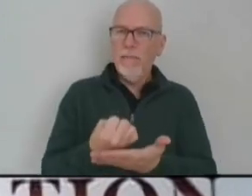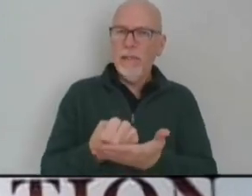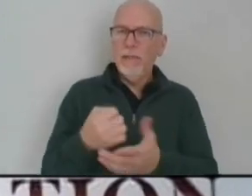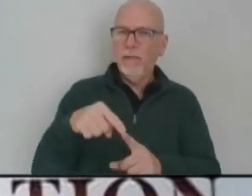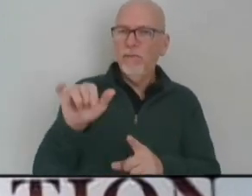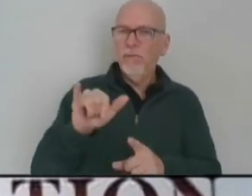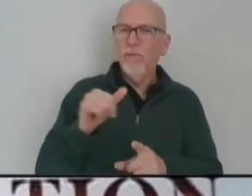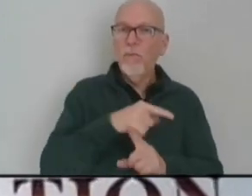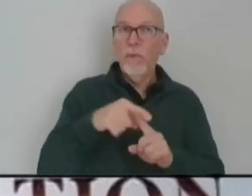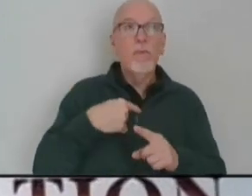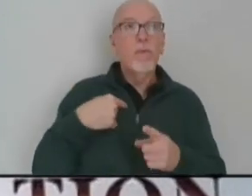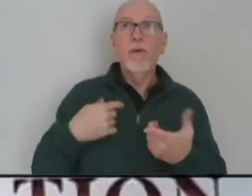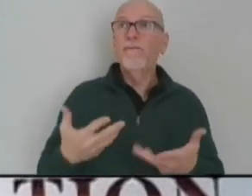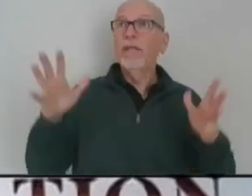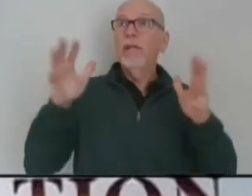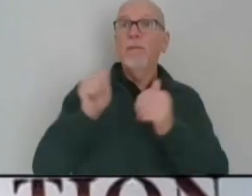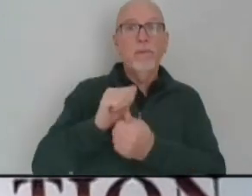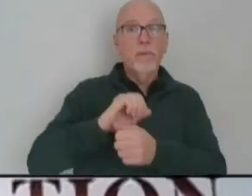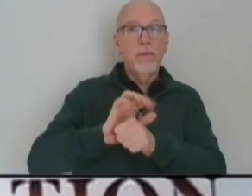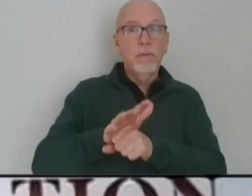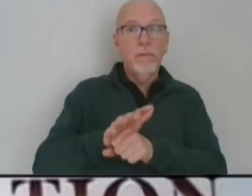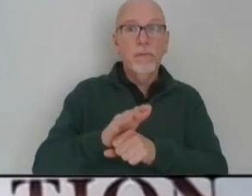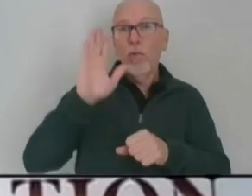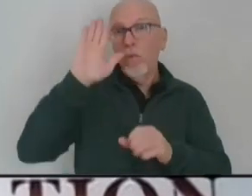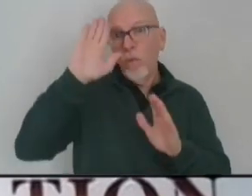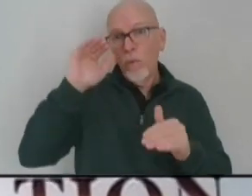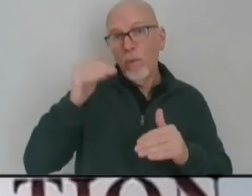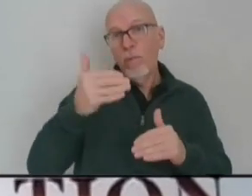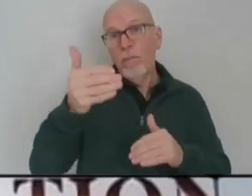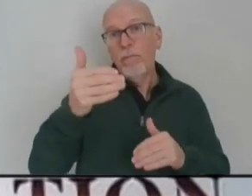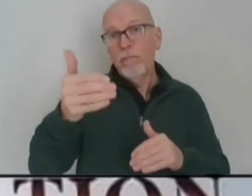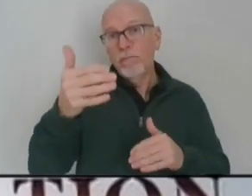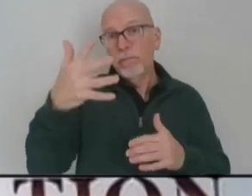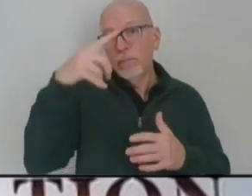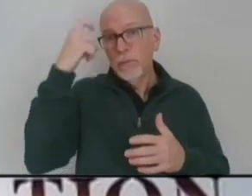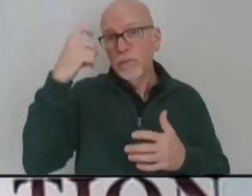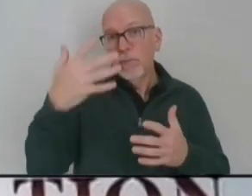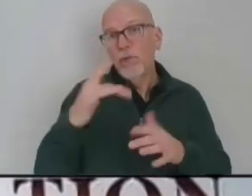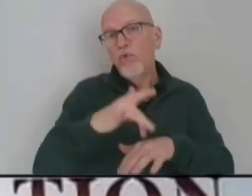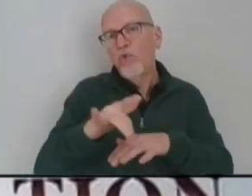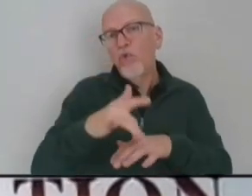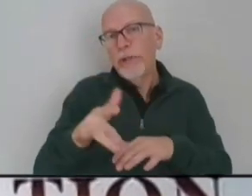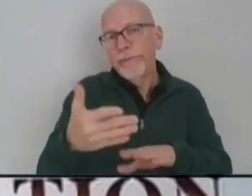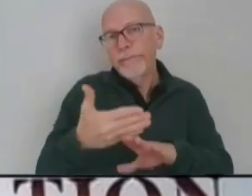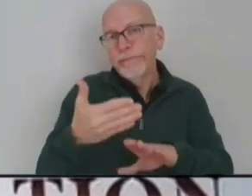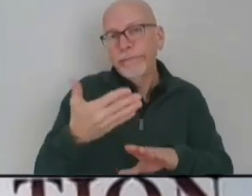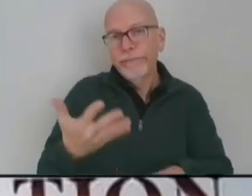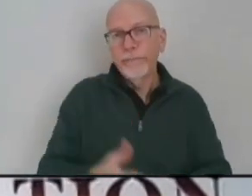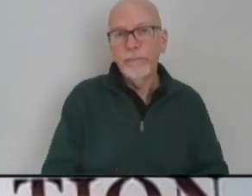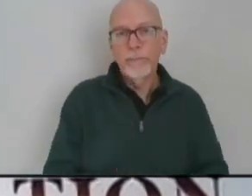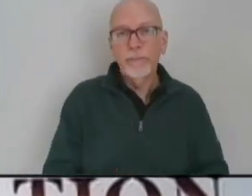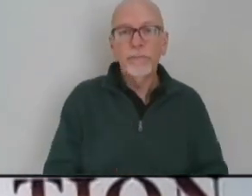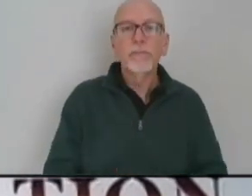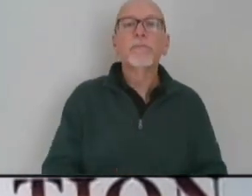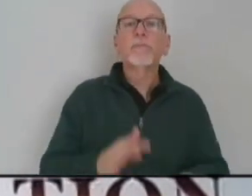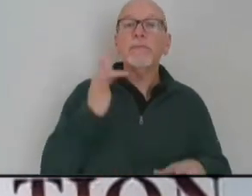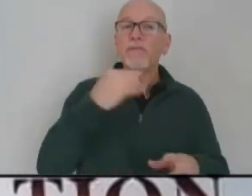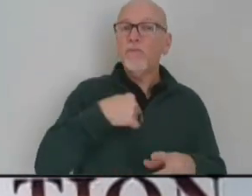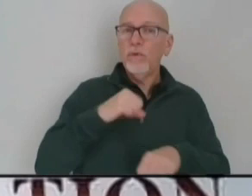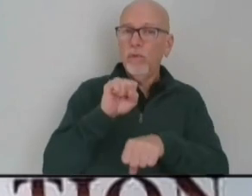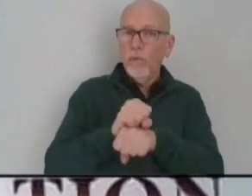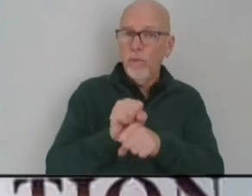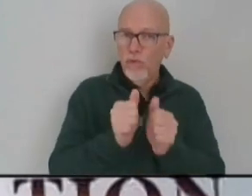we emerge from this pandemic, hopefully sometime next year, early next year. If we can work together